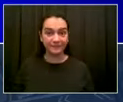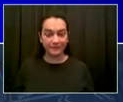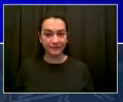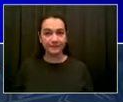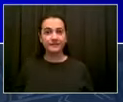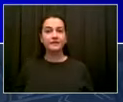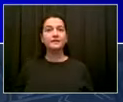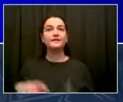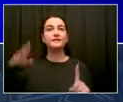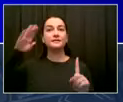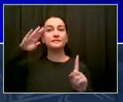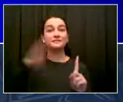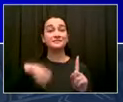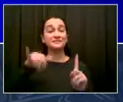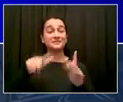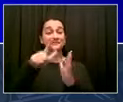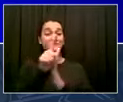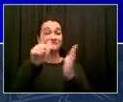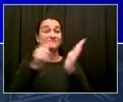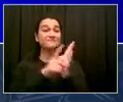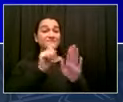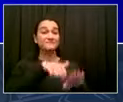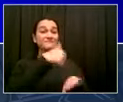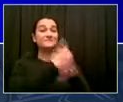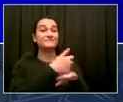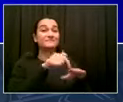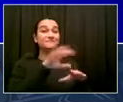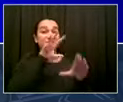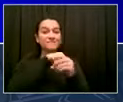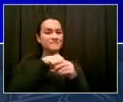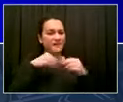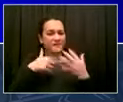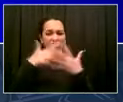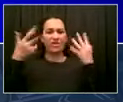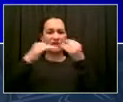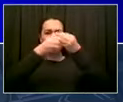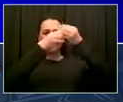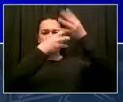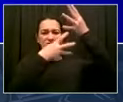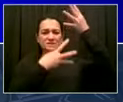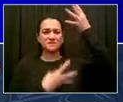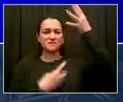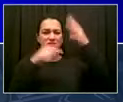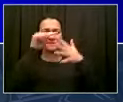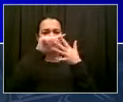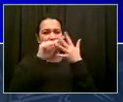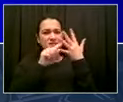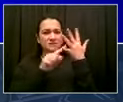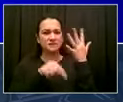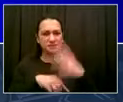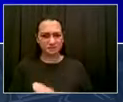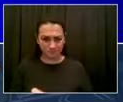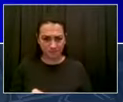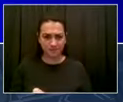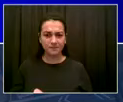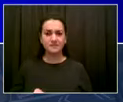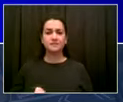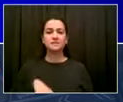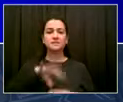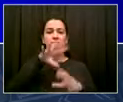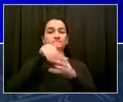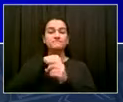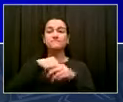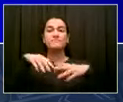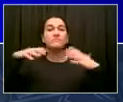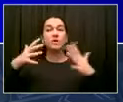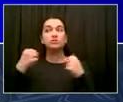and this is named after a young man, 12-year-old, killed by a dangerous